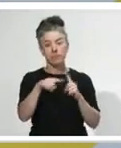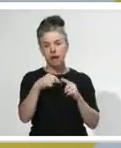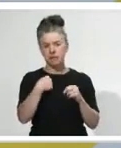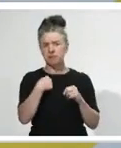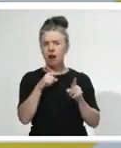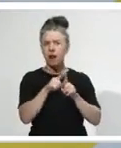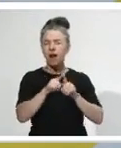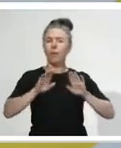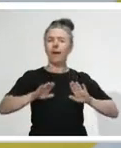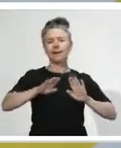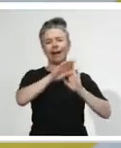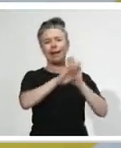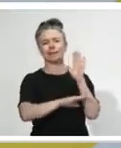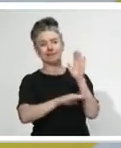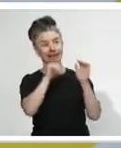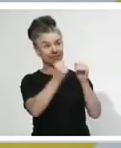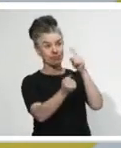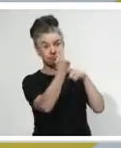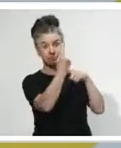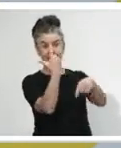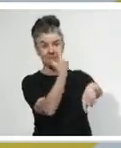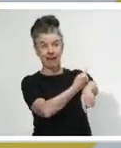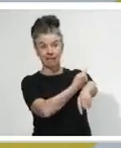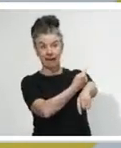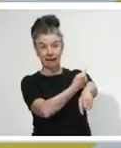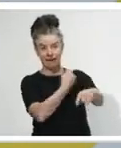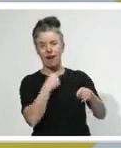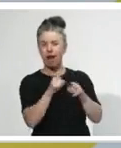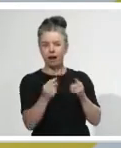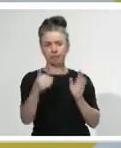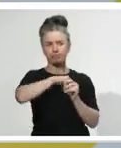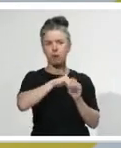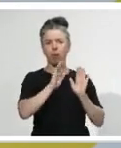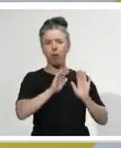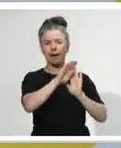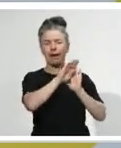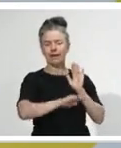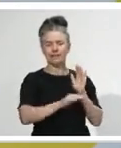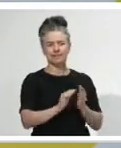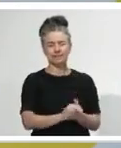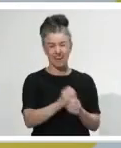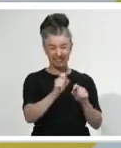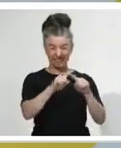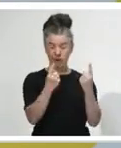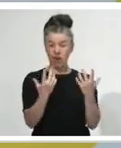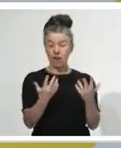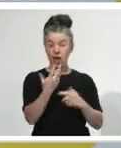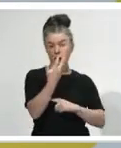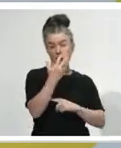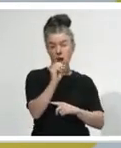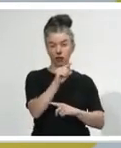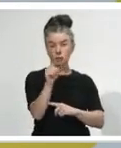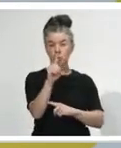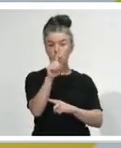whichever vaccine might be the one that's successful. Recalling there are I think upwards of 90 or 100 trials underway around the world